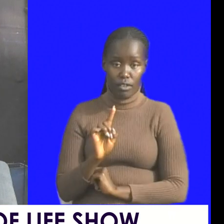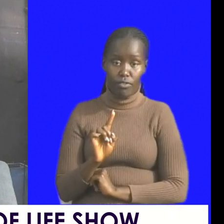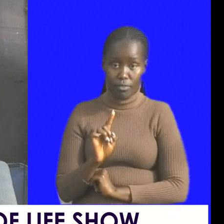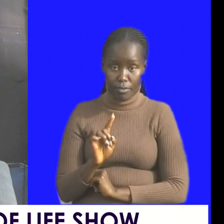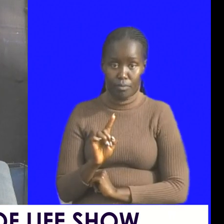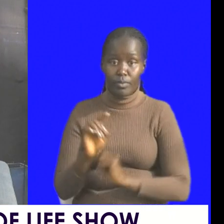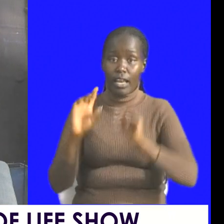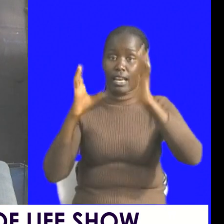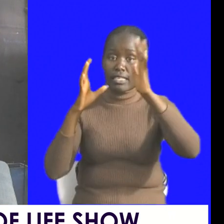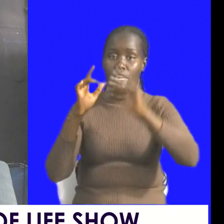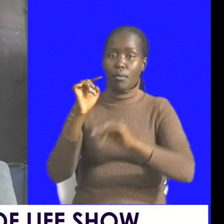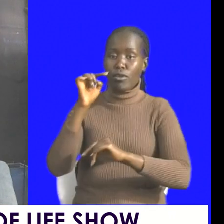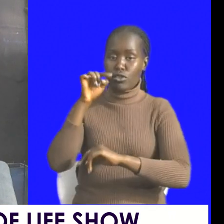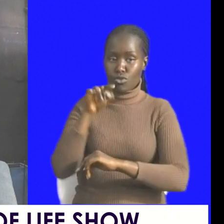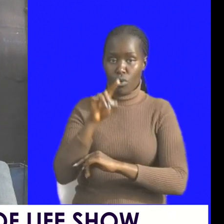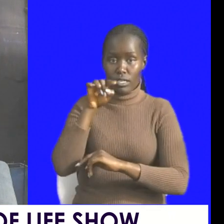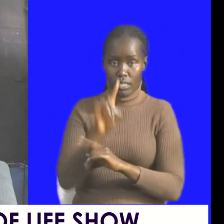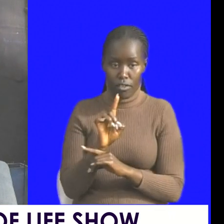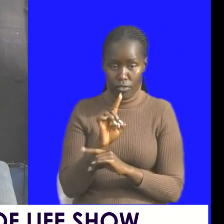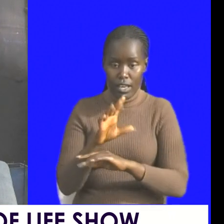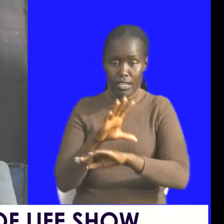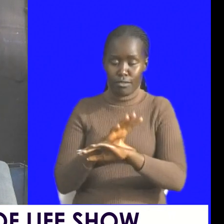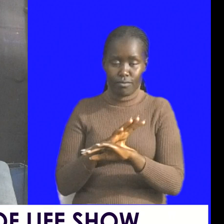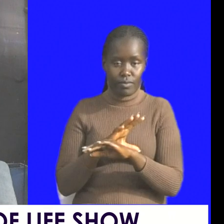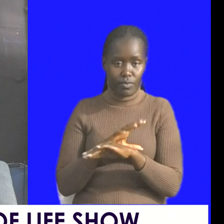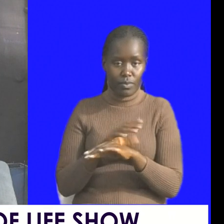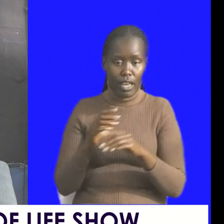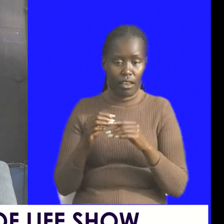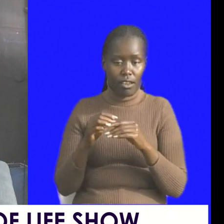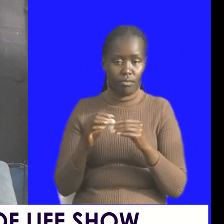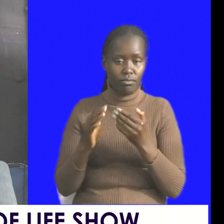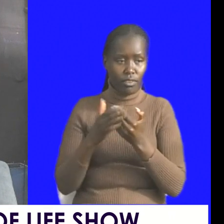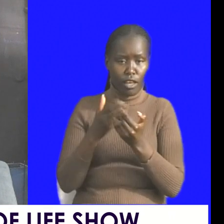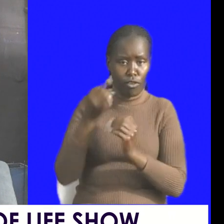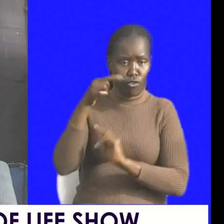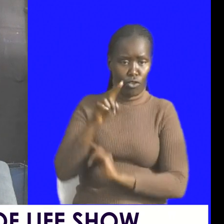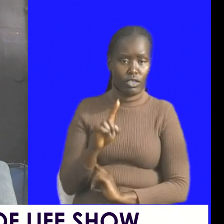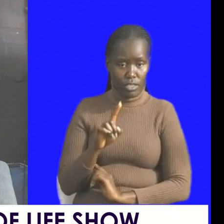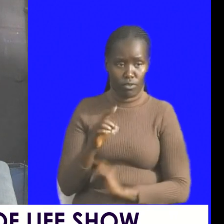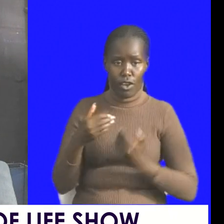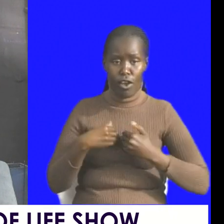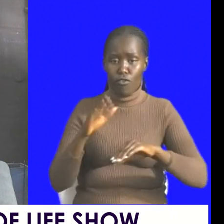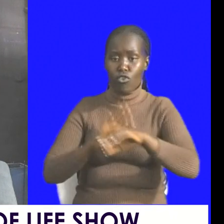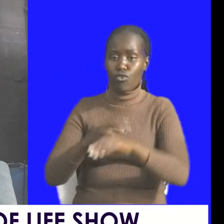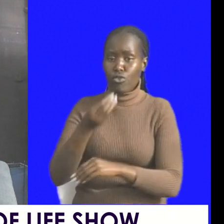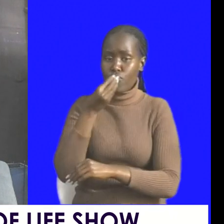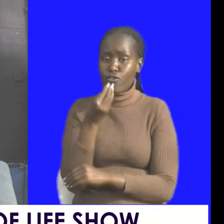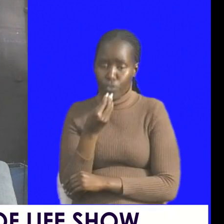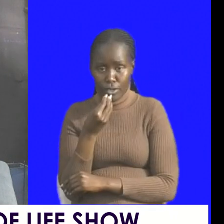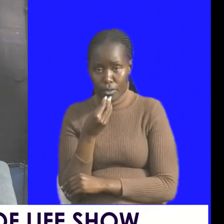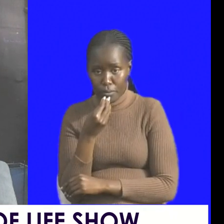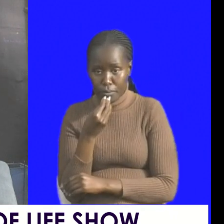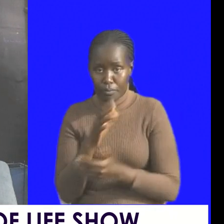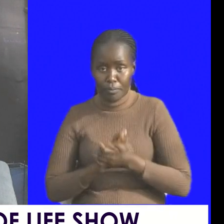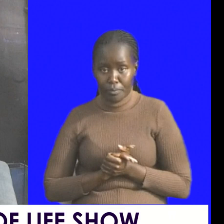celebrate who you are take yourself out test good food come on get into some aircraft